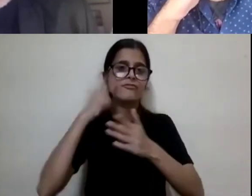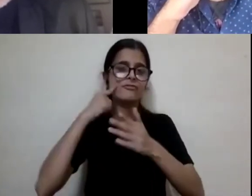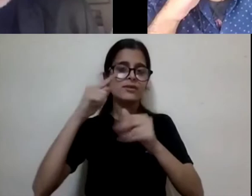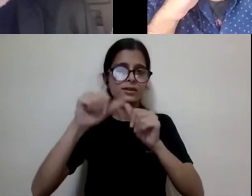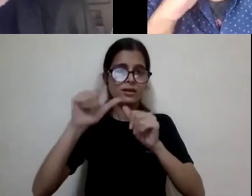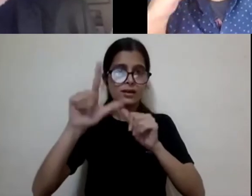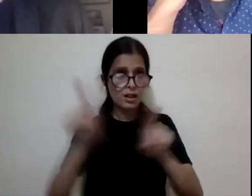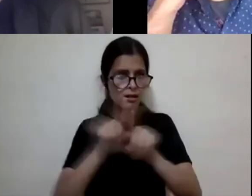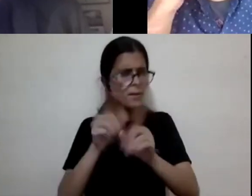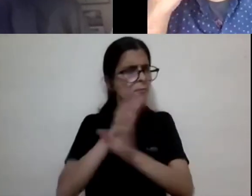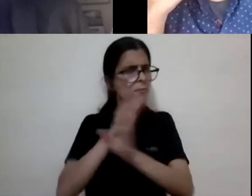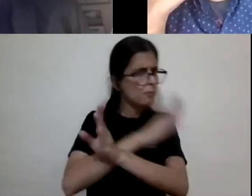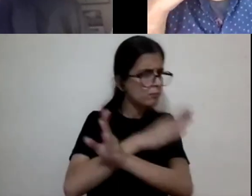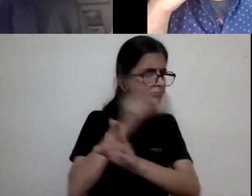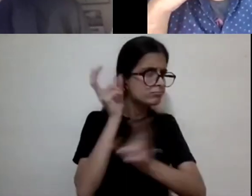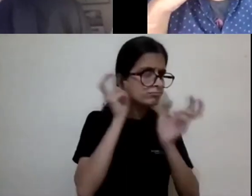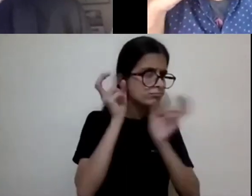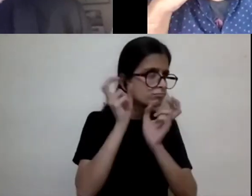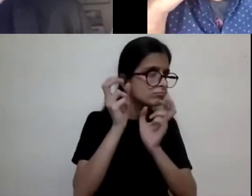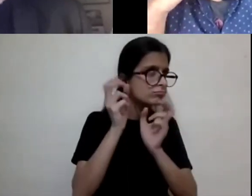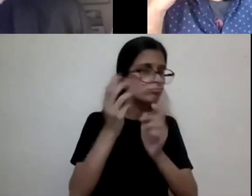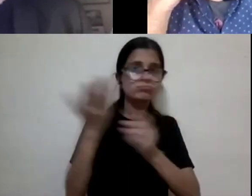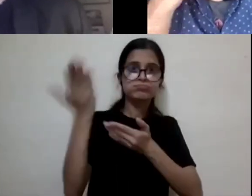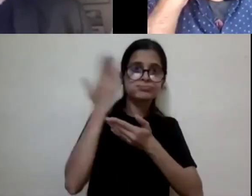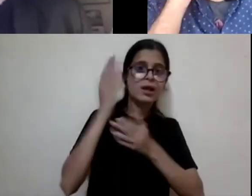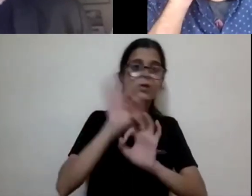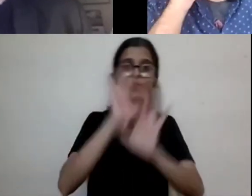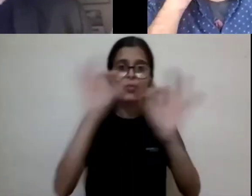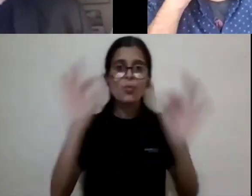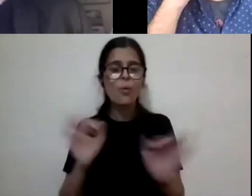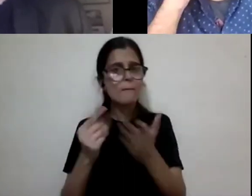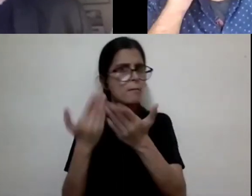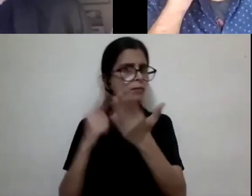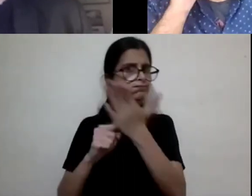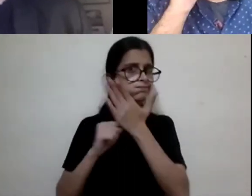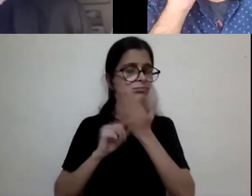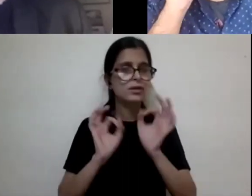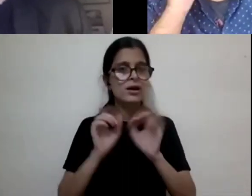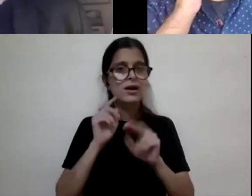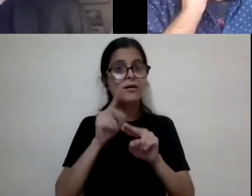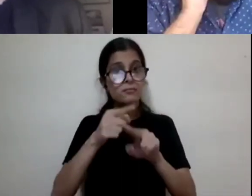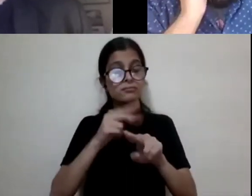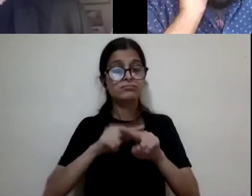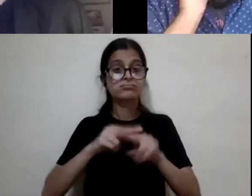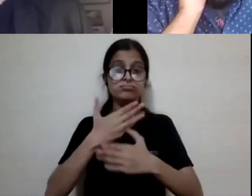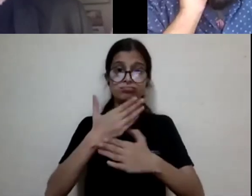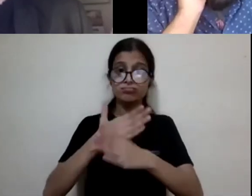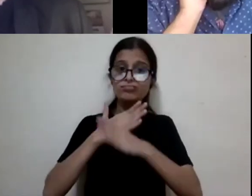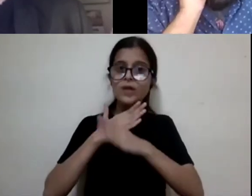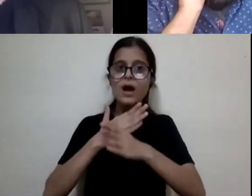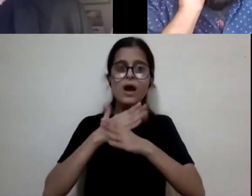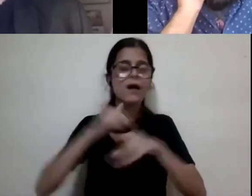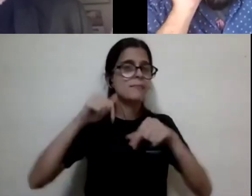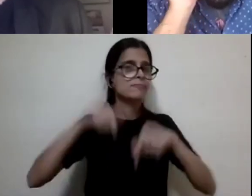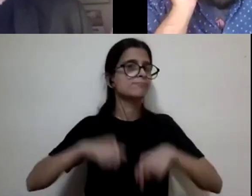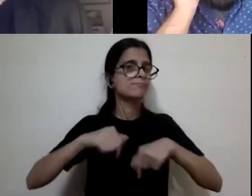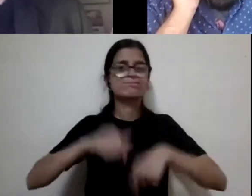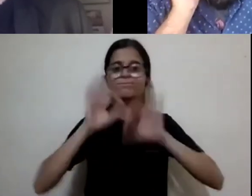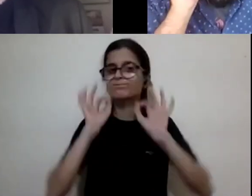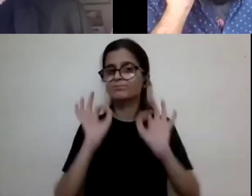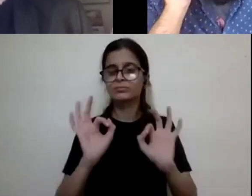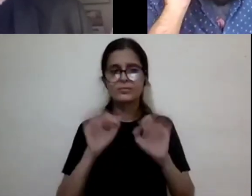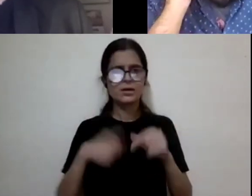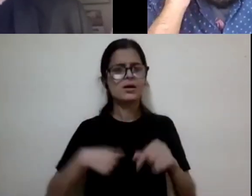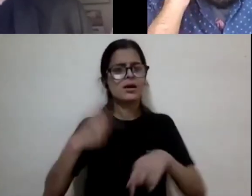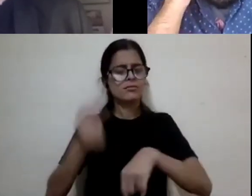and never come across had you not shared it with us today. It was a great